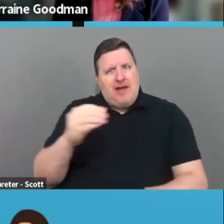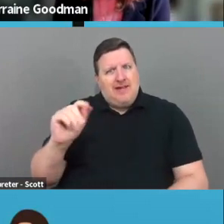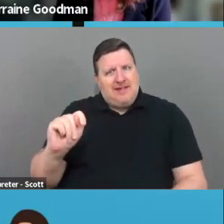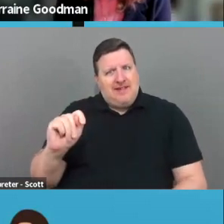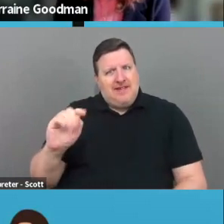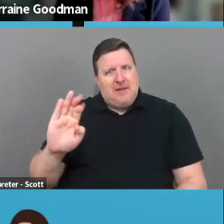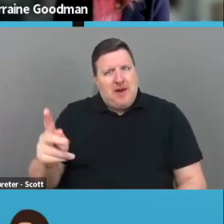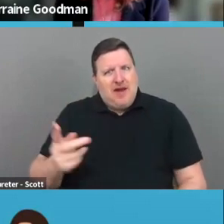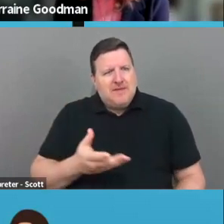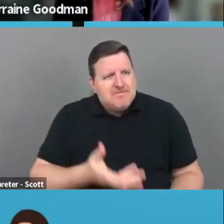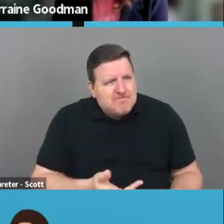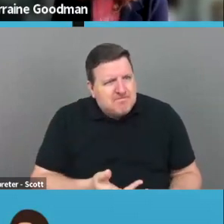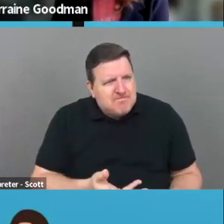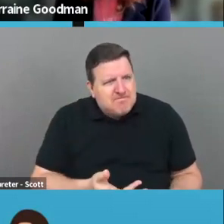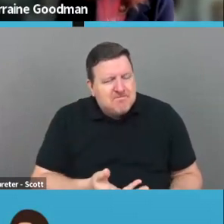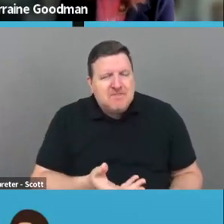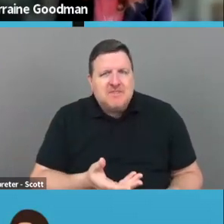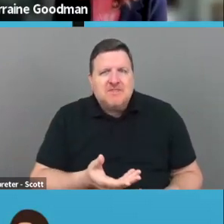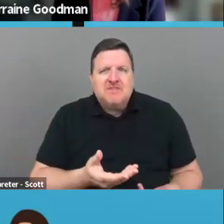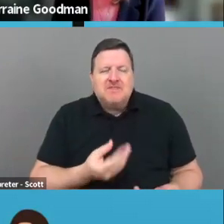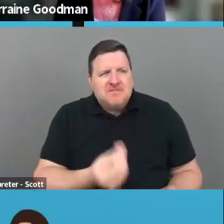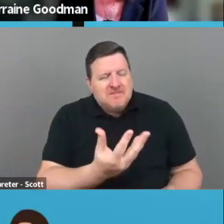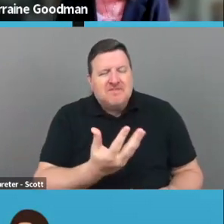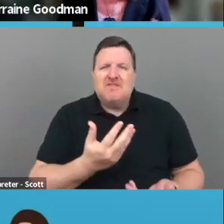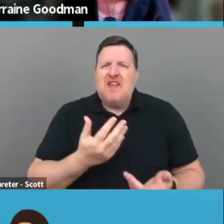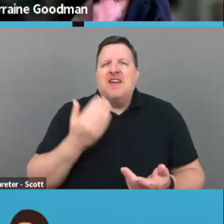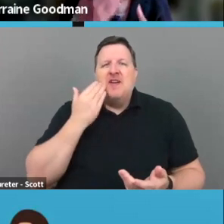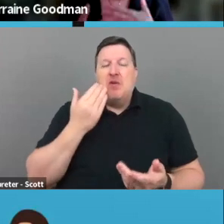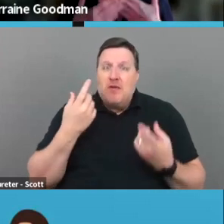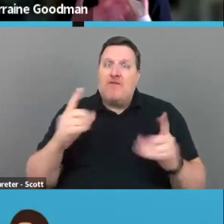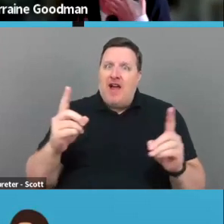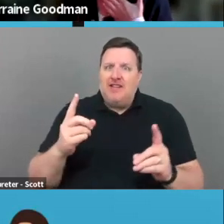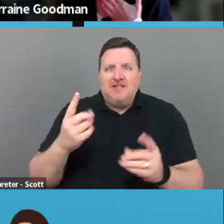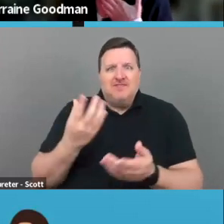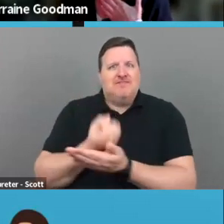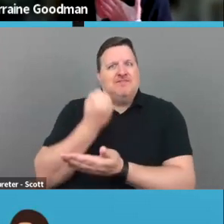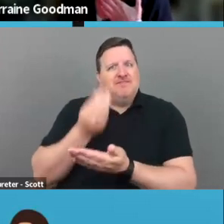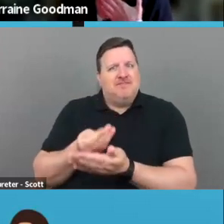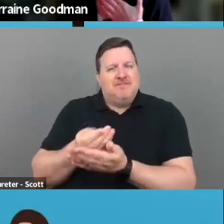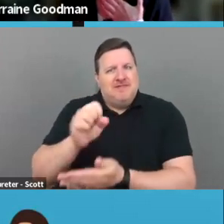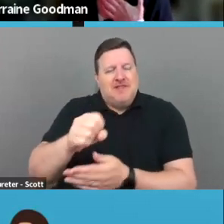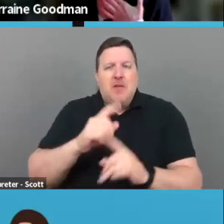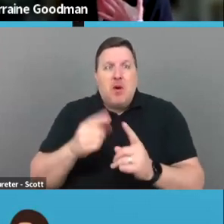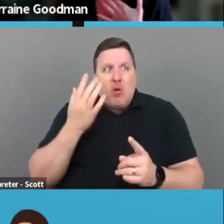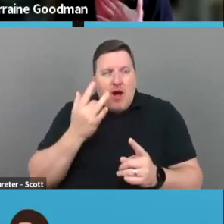Anyway, the P.S. to that story is we did get a grant finally, but it was because I had that personal